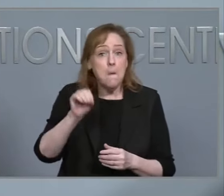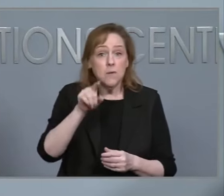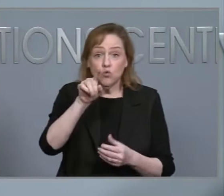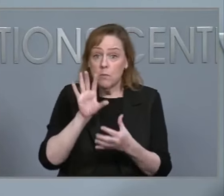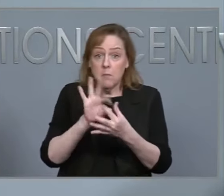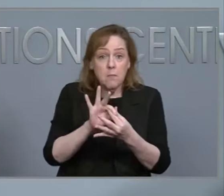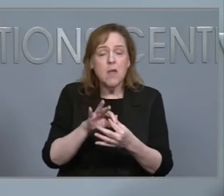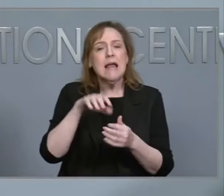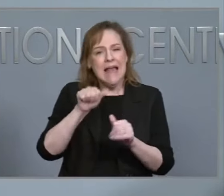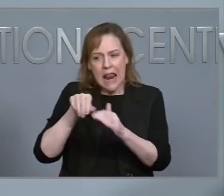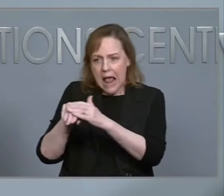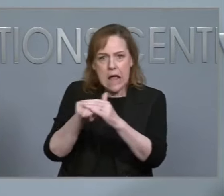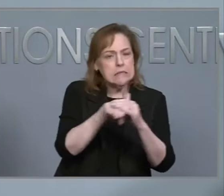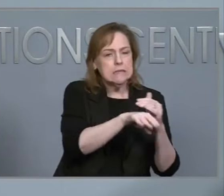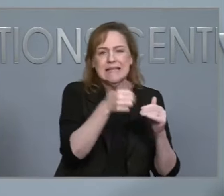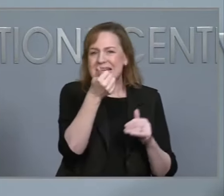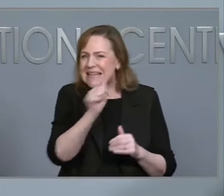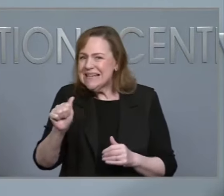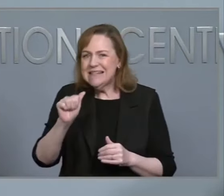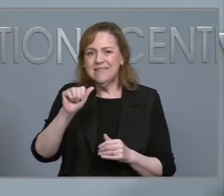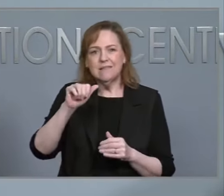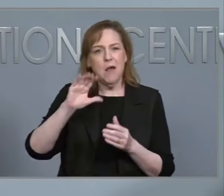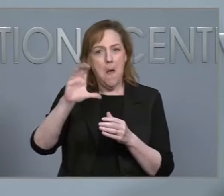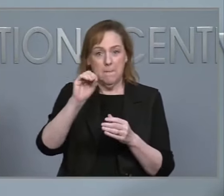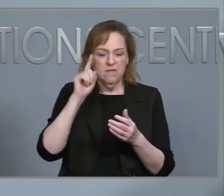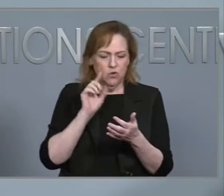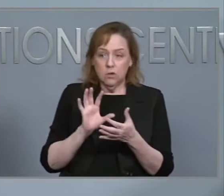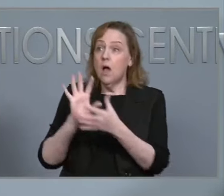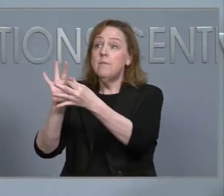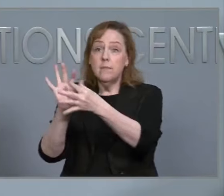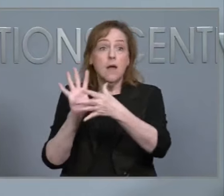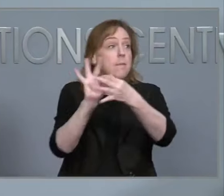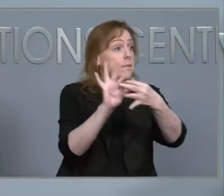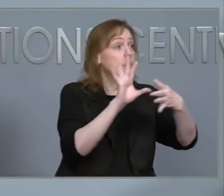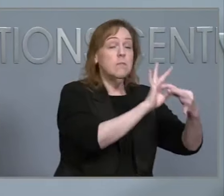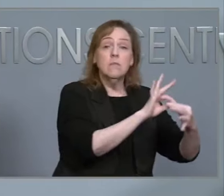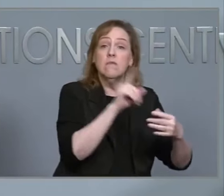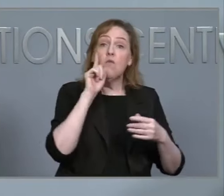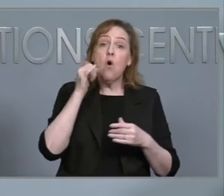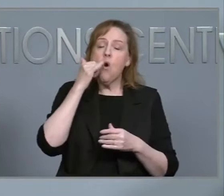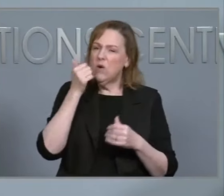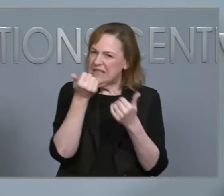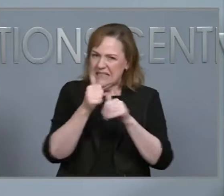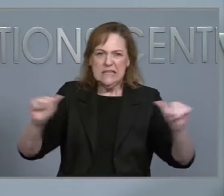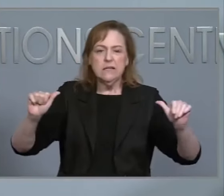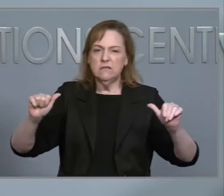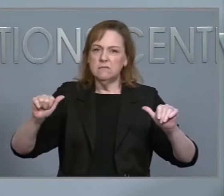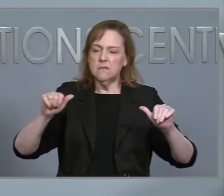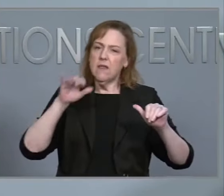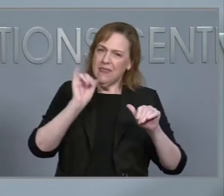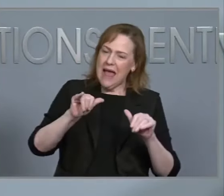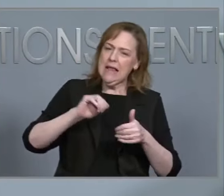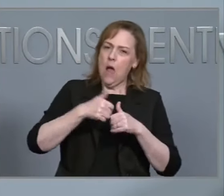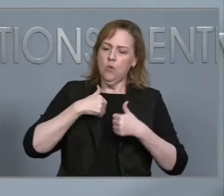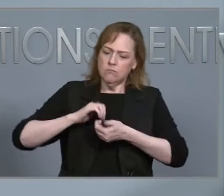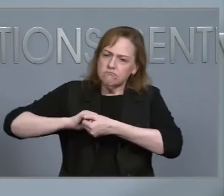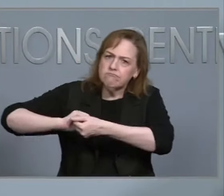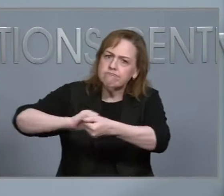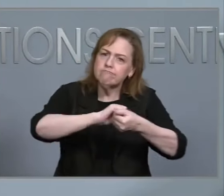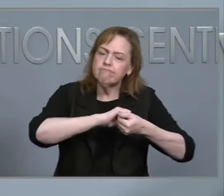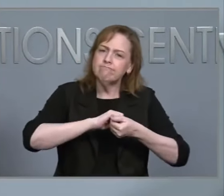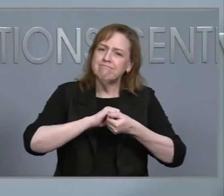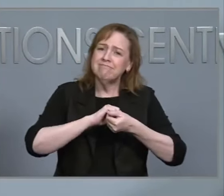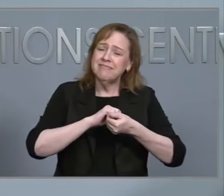This is yet another example of the whole of community response across all sectors of government, the private sector, our non-profits, and